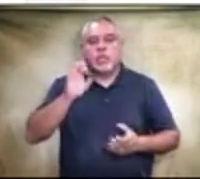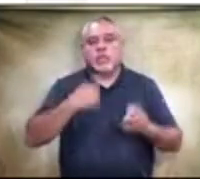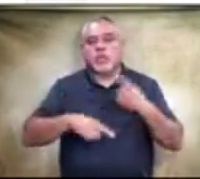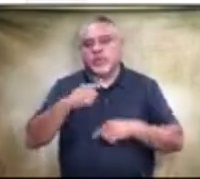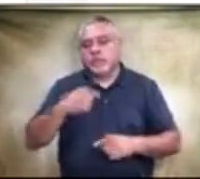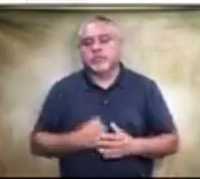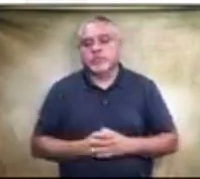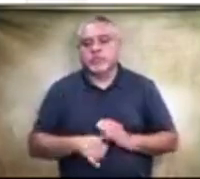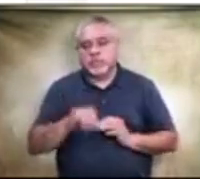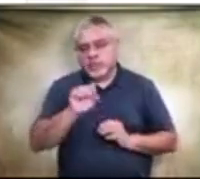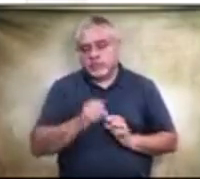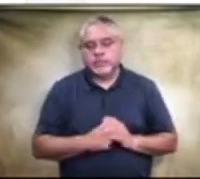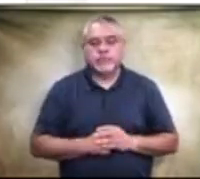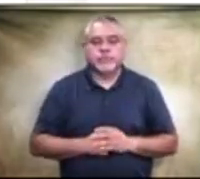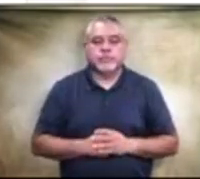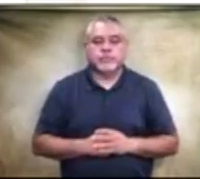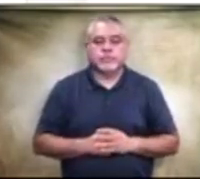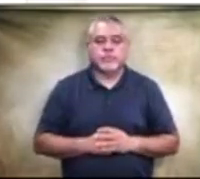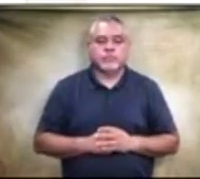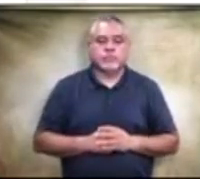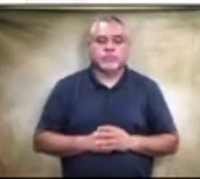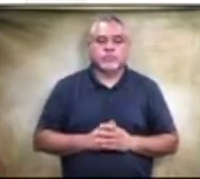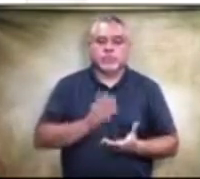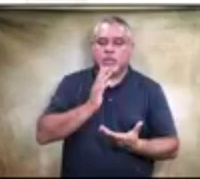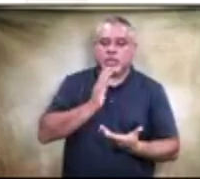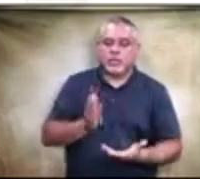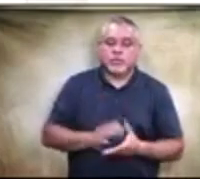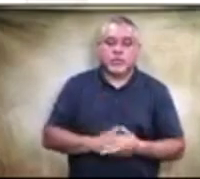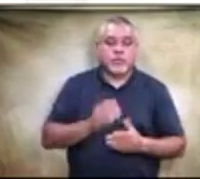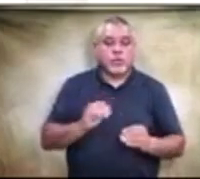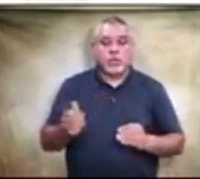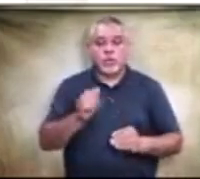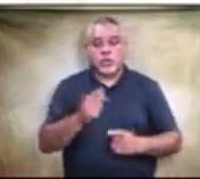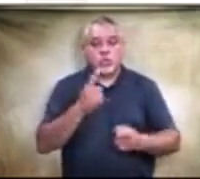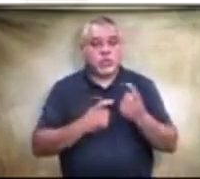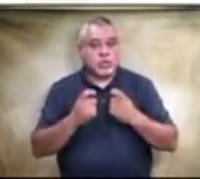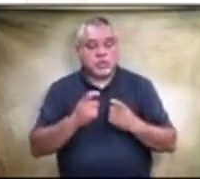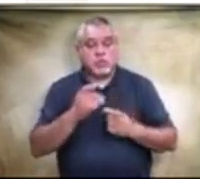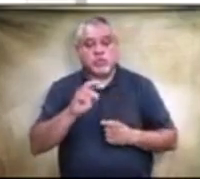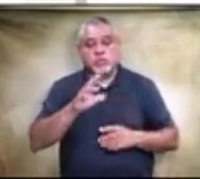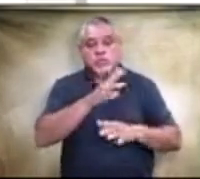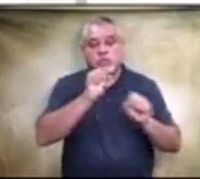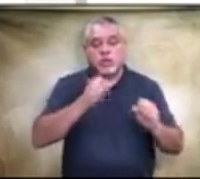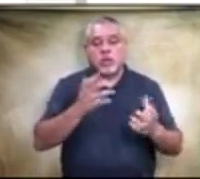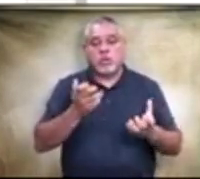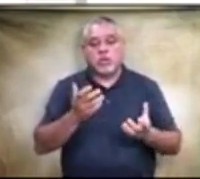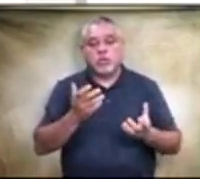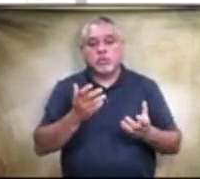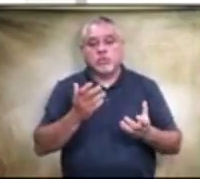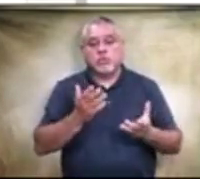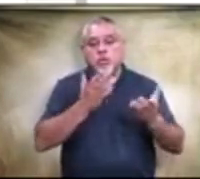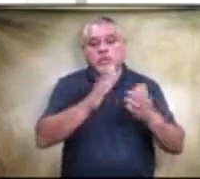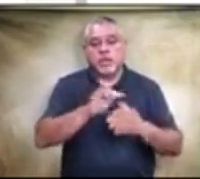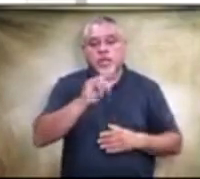'am all right thank you if there are no further questions mr president i'd like to move on item six